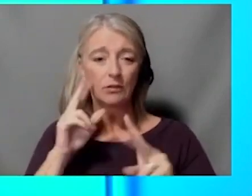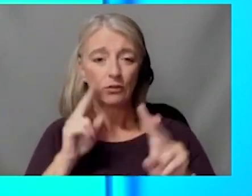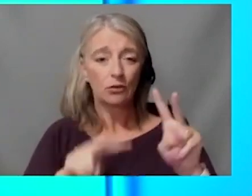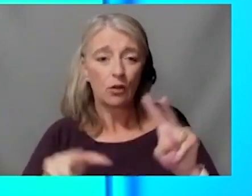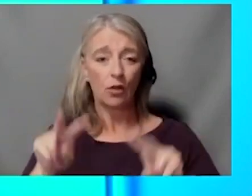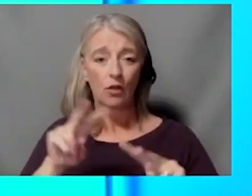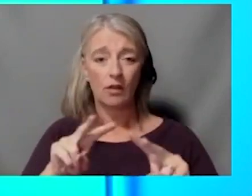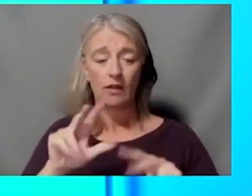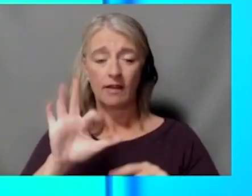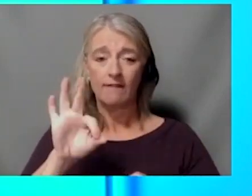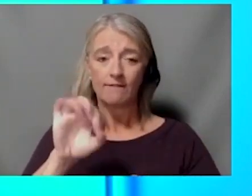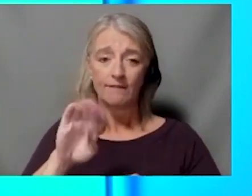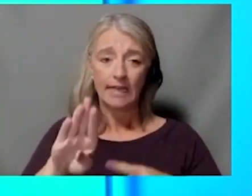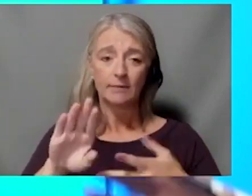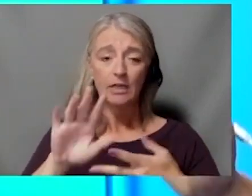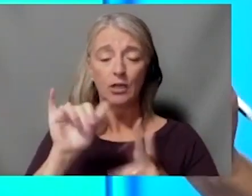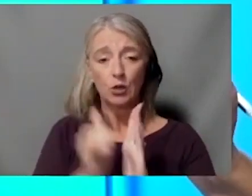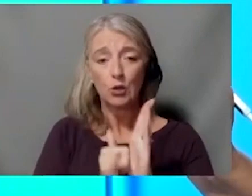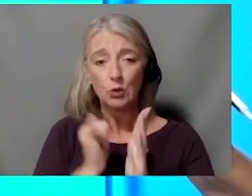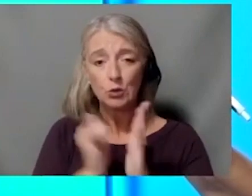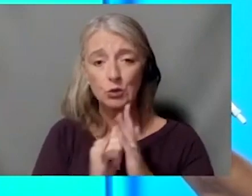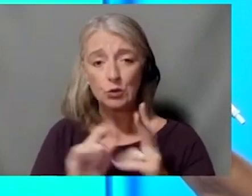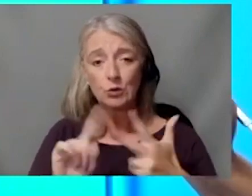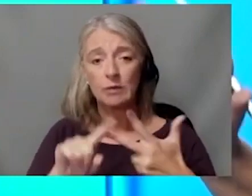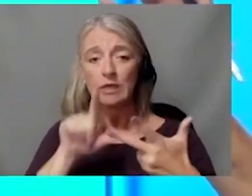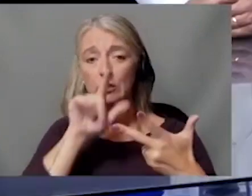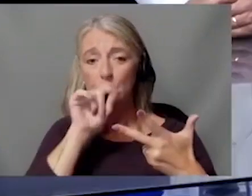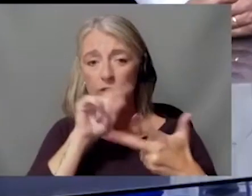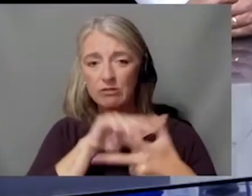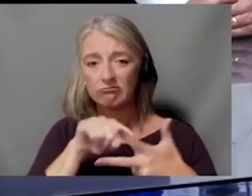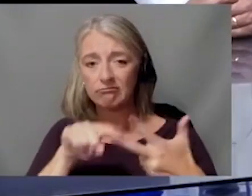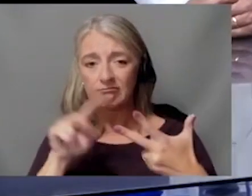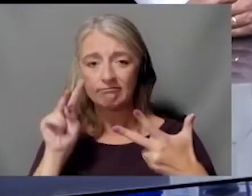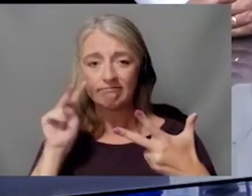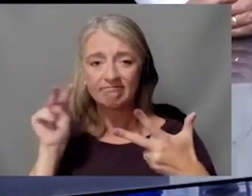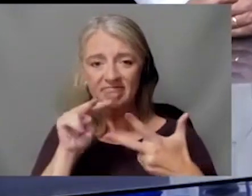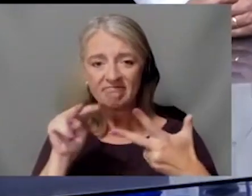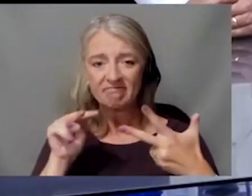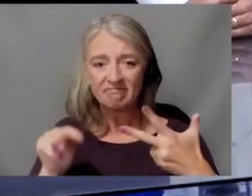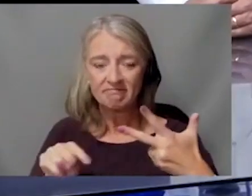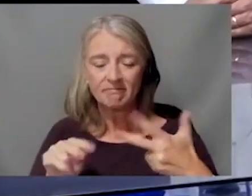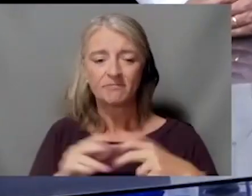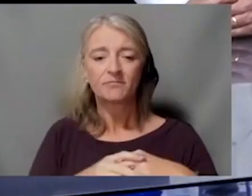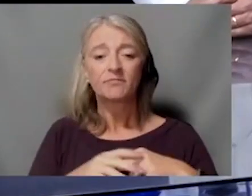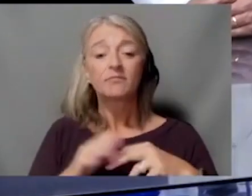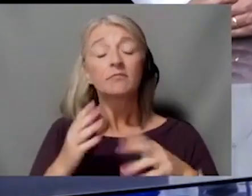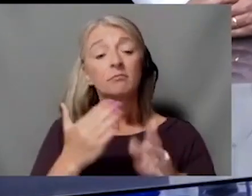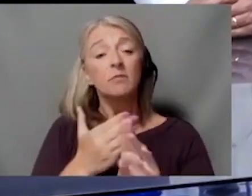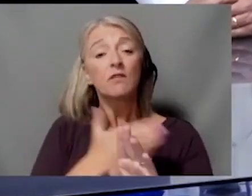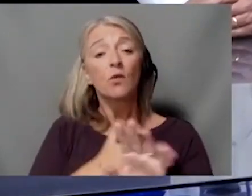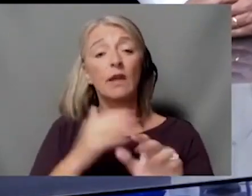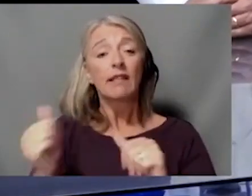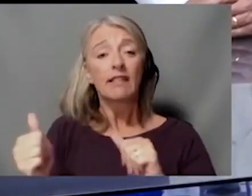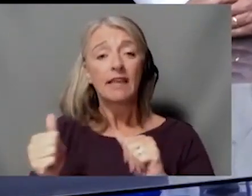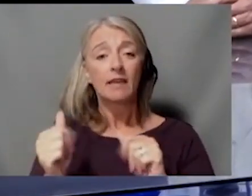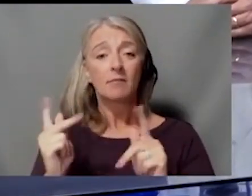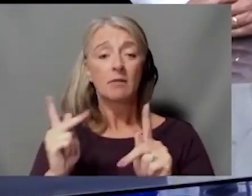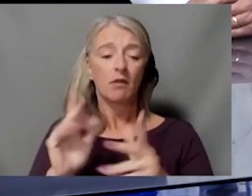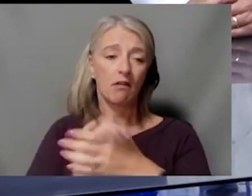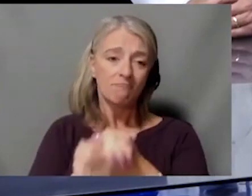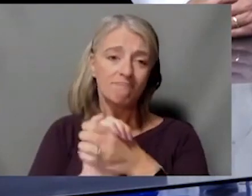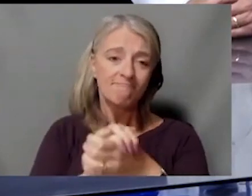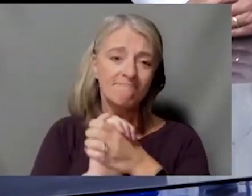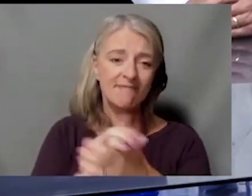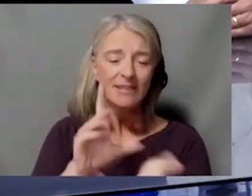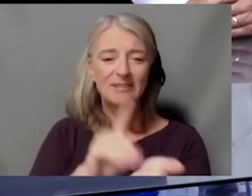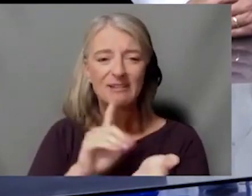and Twitter. So before we go today, Dr. Jensen, um, I know a lot of people have been congratulating you and your teams, uh, throughout